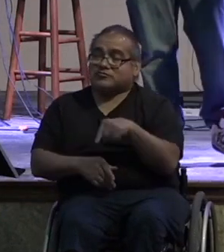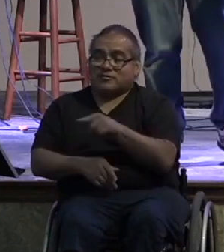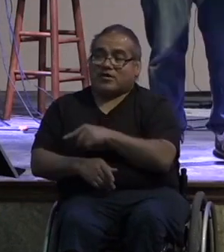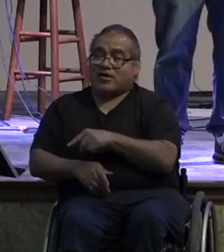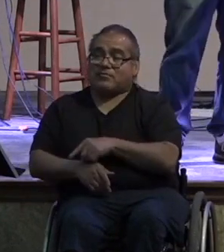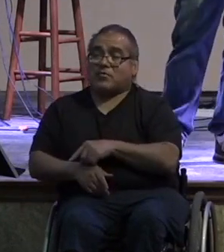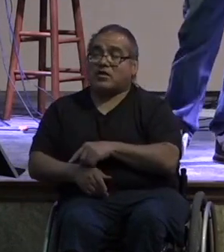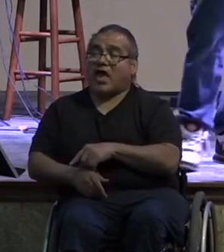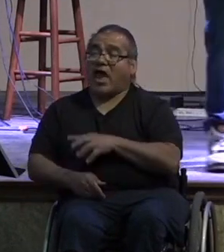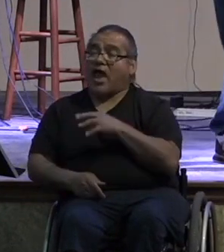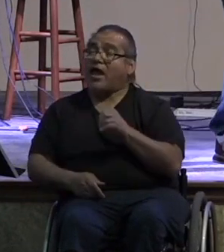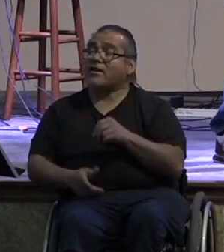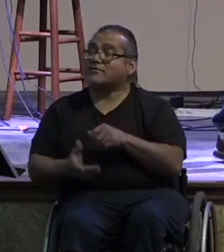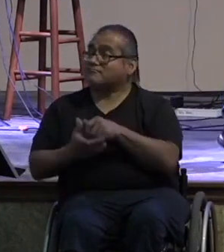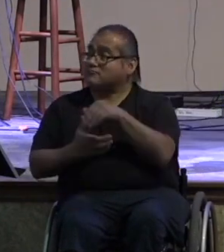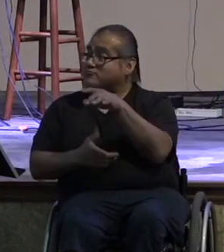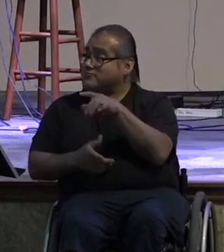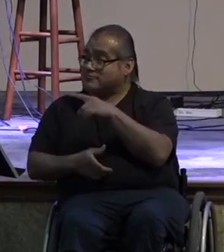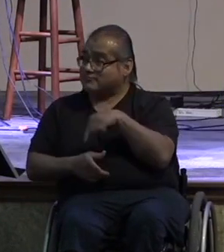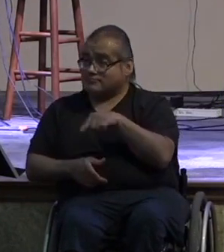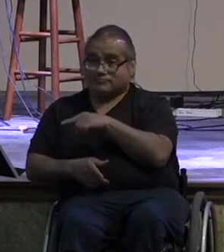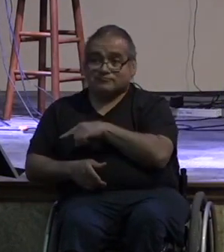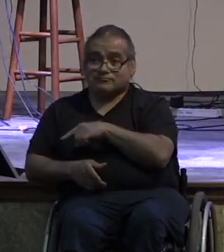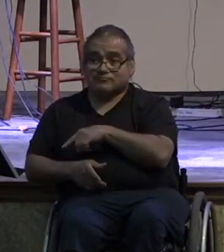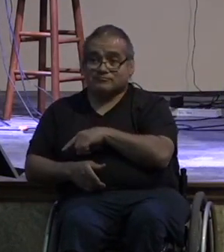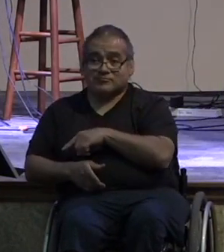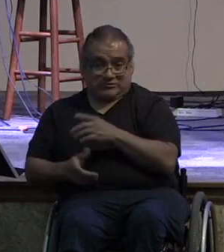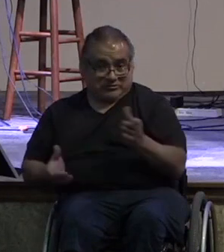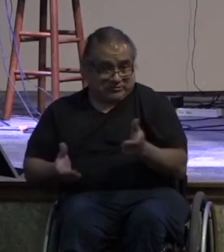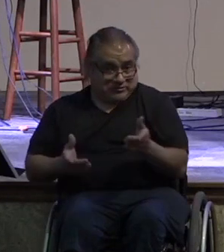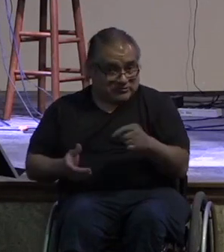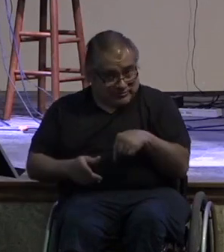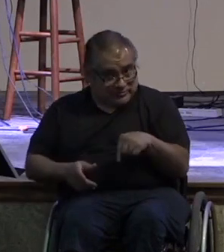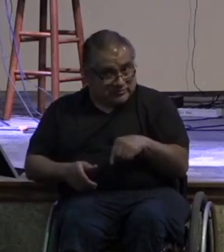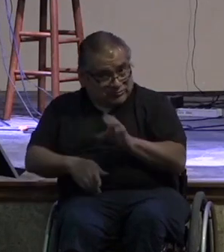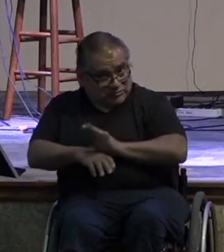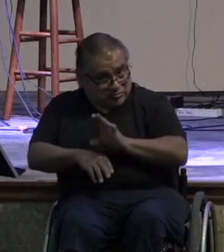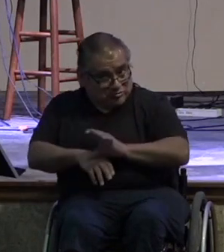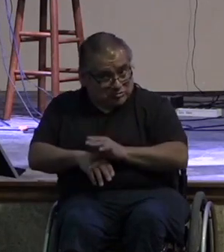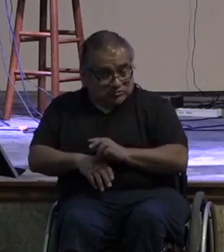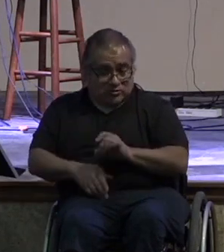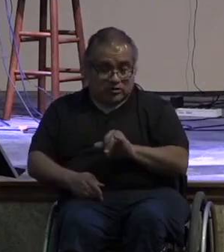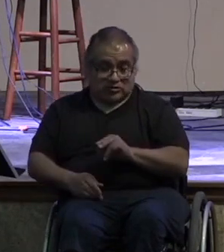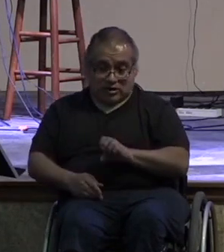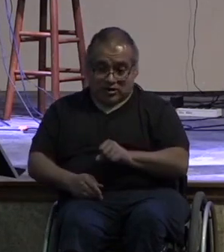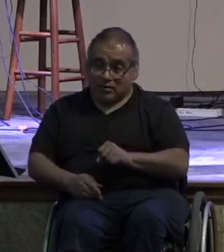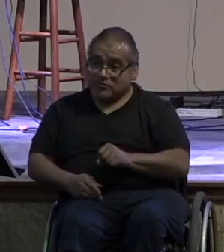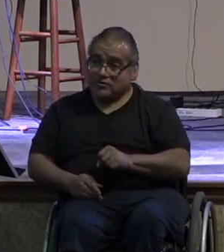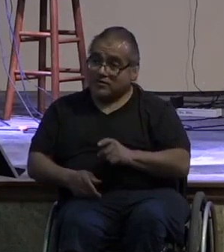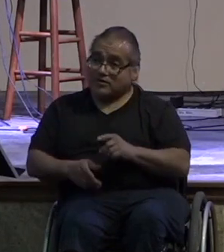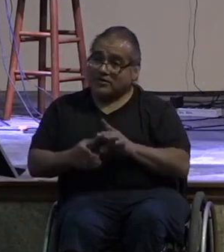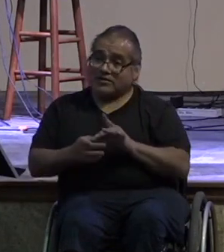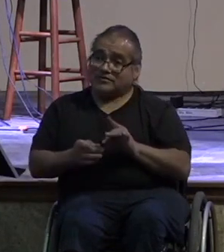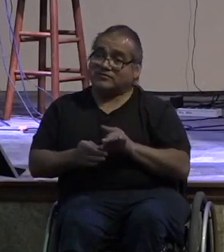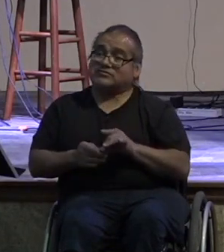expectation that there will be the rich amongst you so there will be people of wealth at church james expects that in his